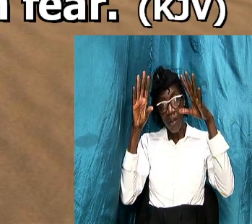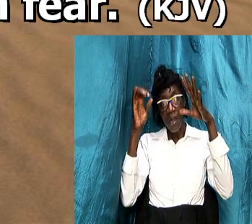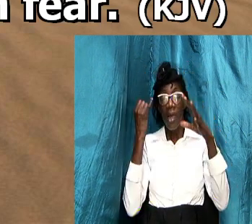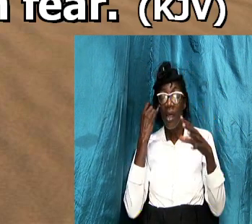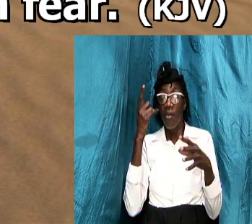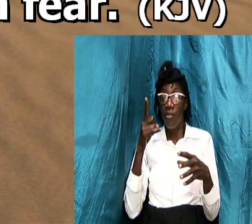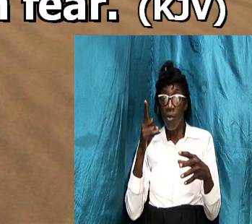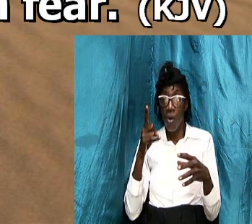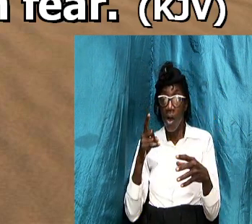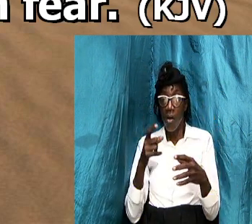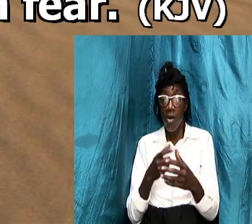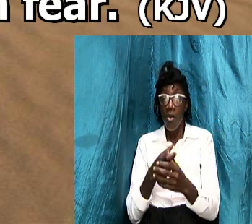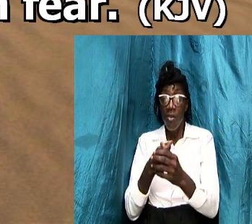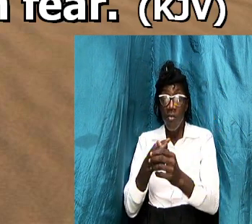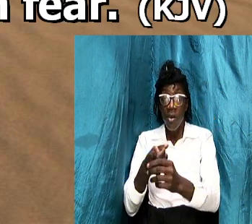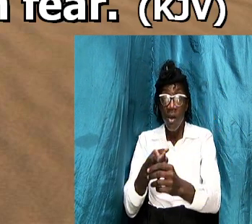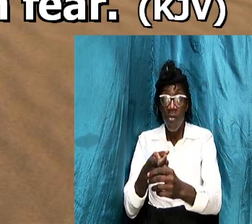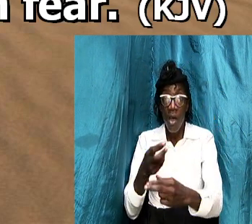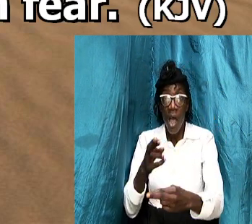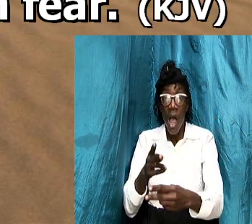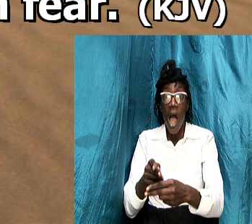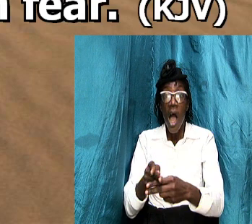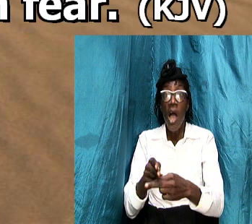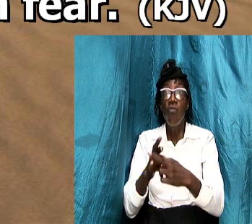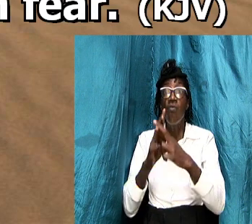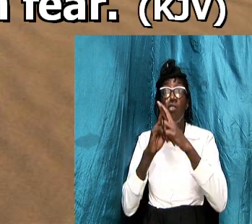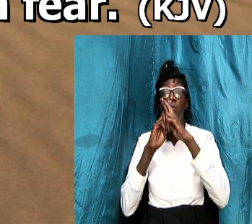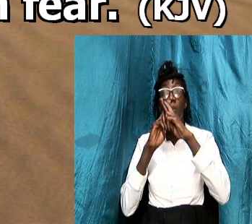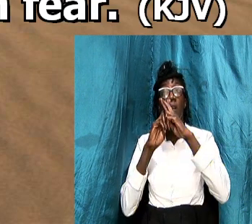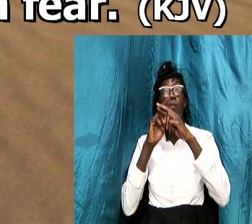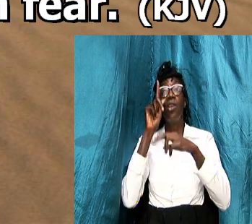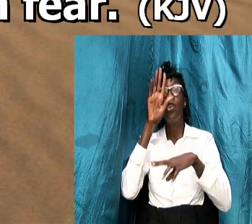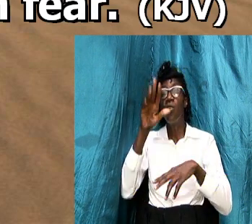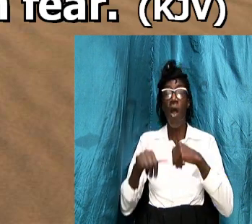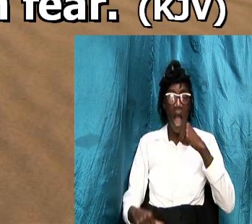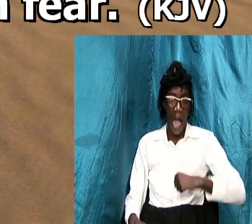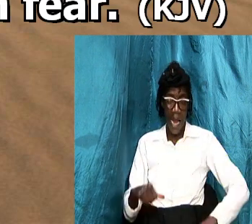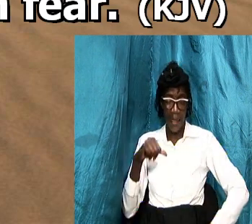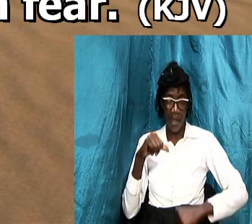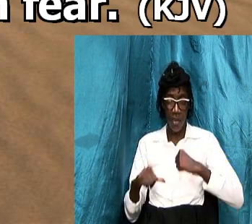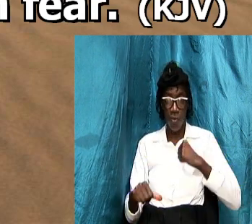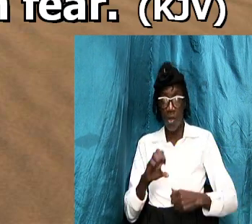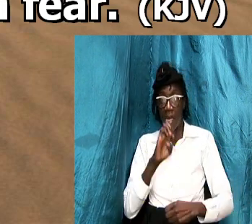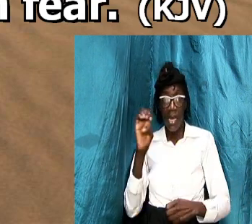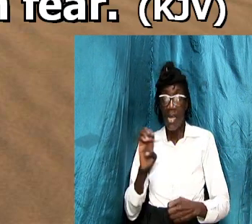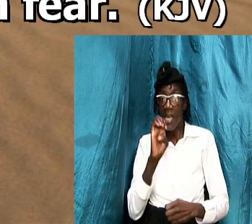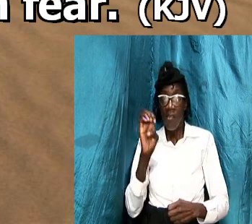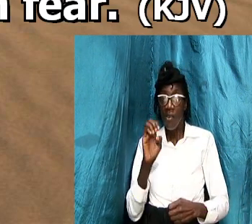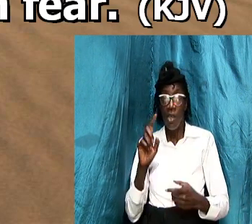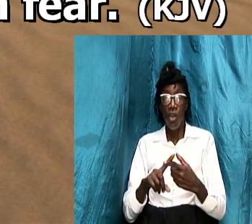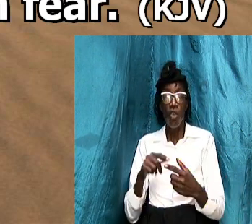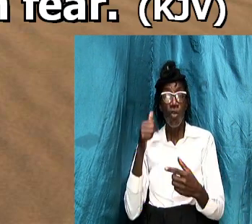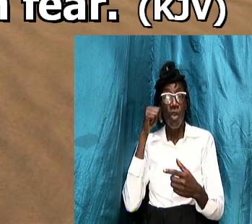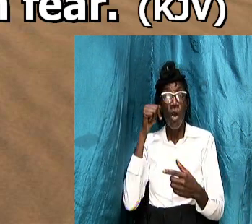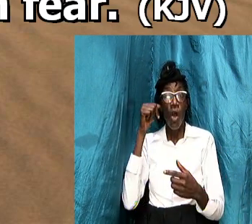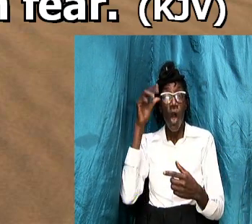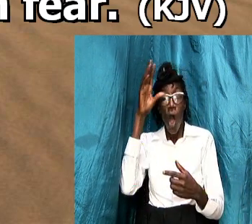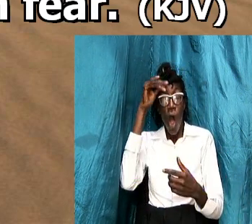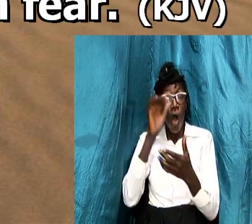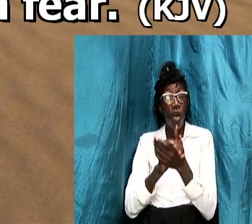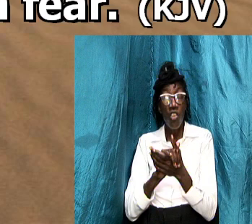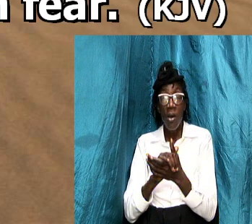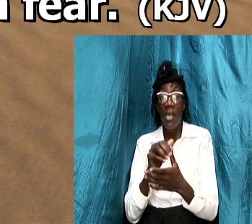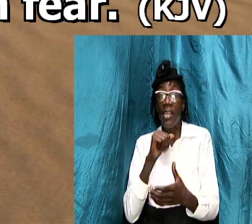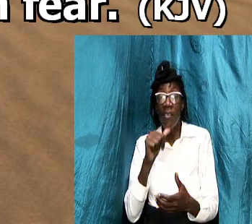chaste and respectful in your attitude even to your husband if he's unsafe or if he's not steeped in the